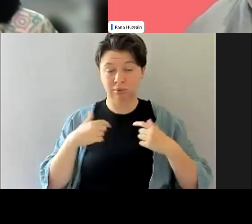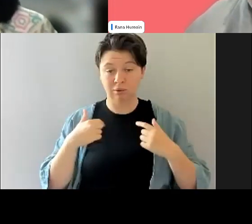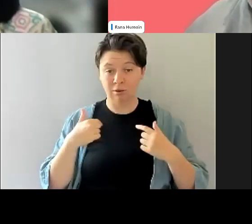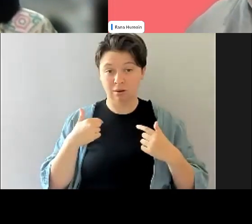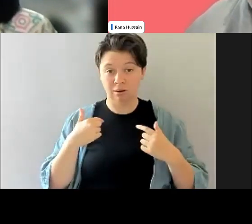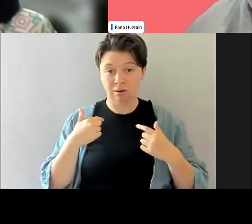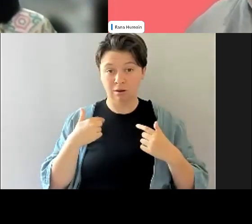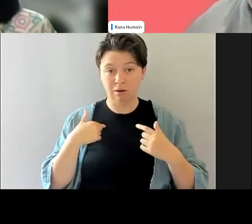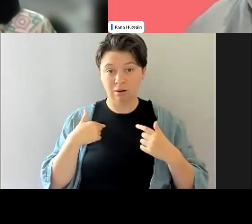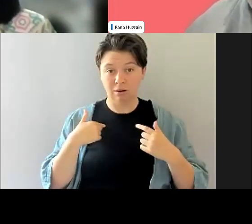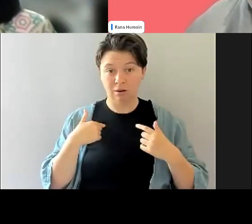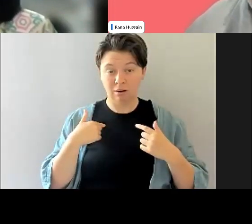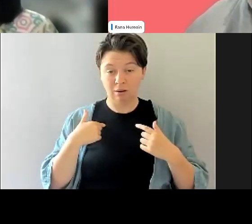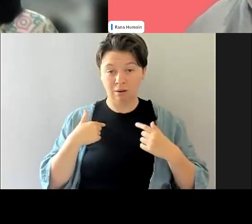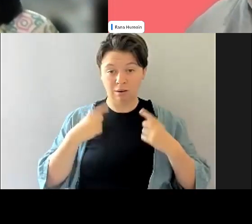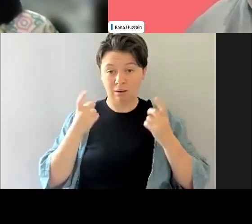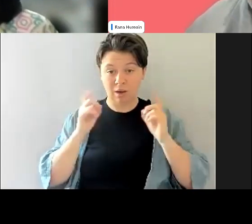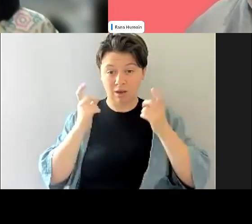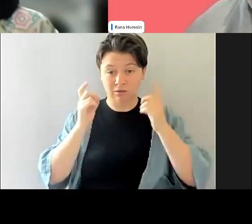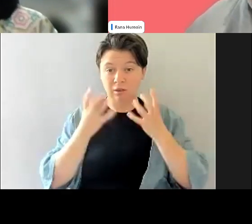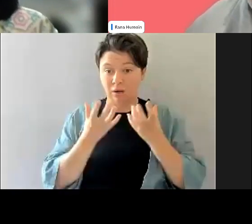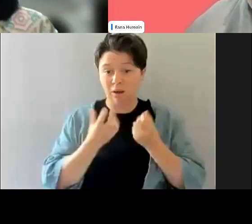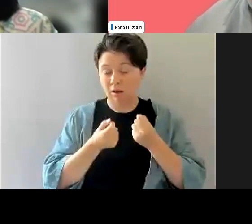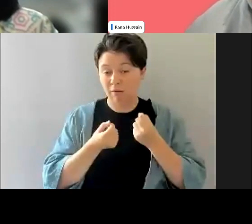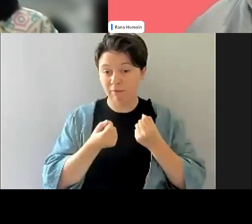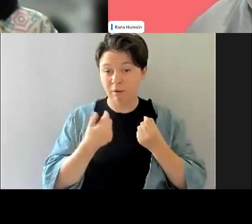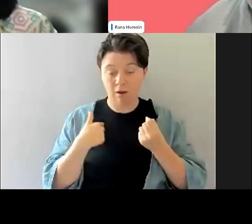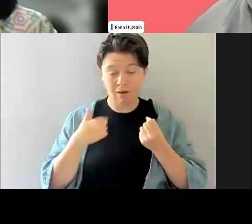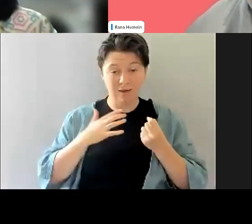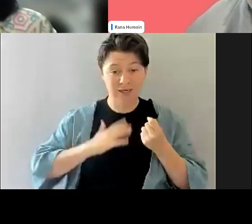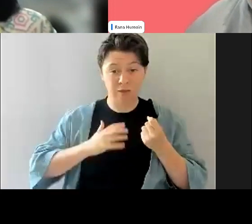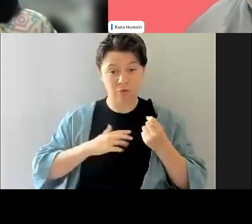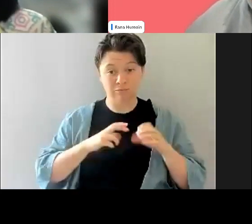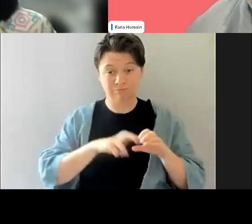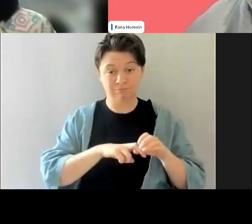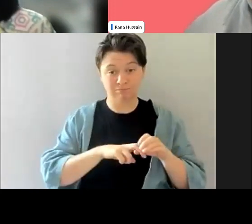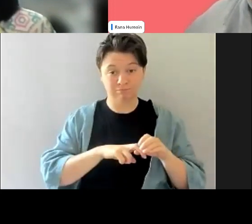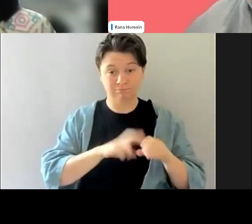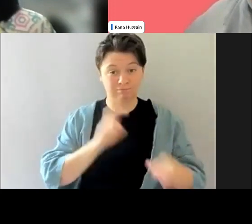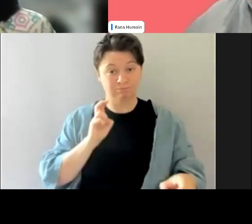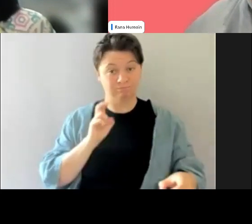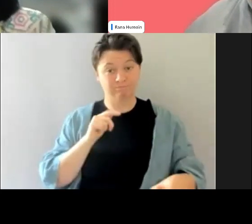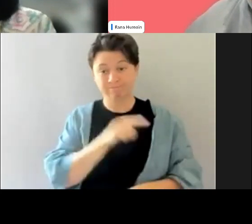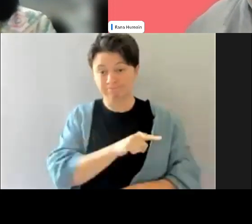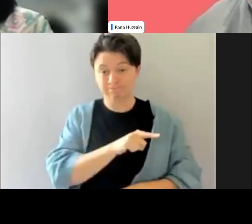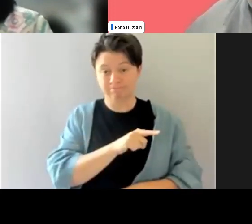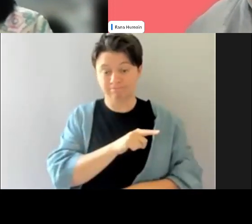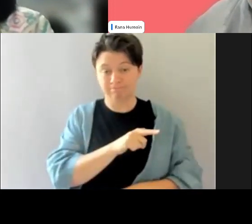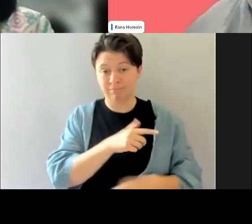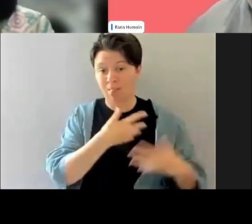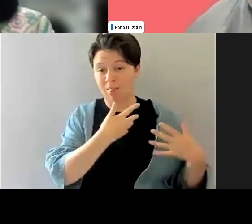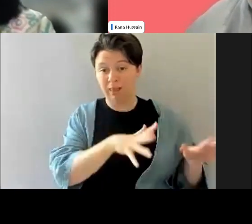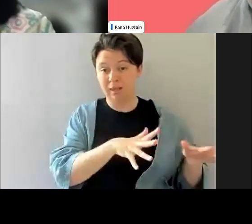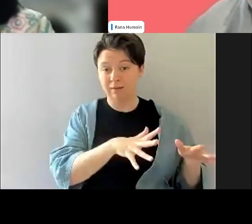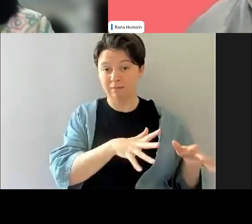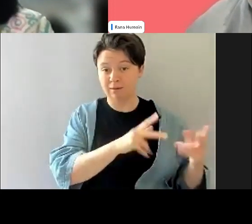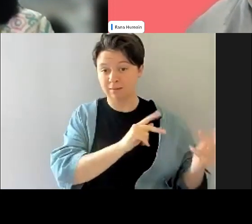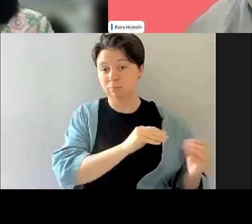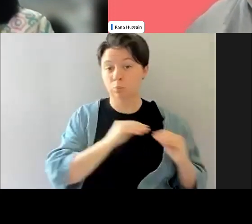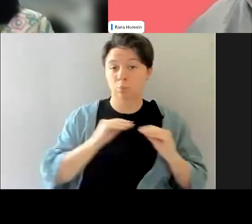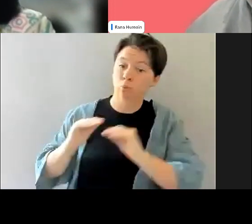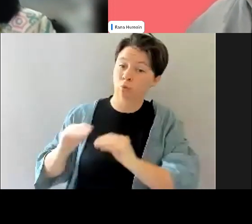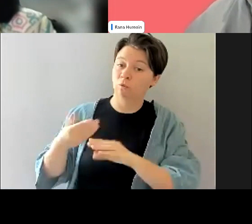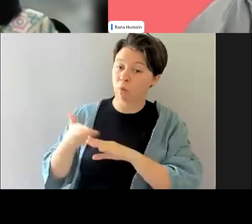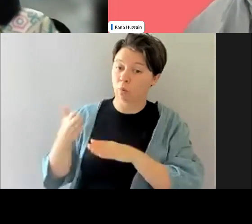I started suffering from anxiety. I had to take that time off and decided I'm going to leave this toxic workplace and move to another one because it's just not the